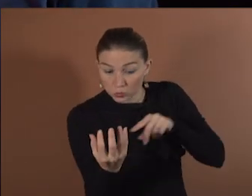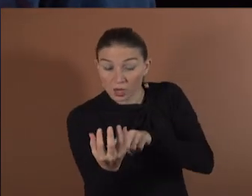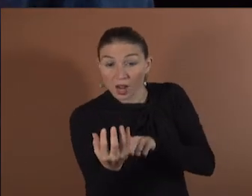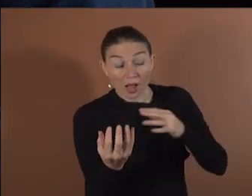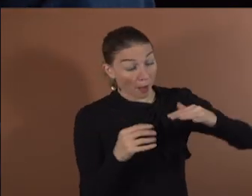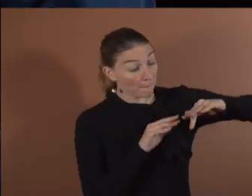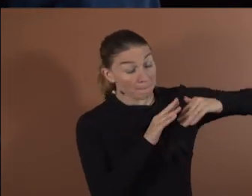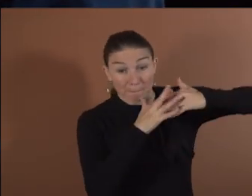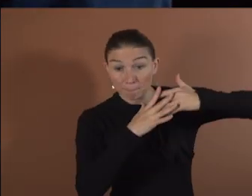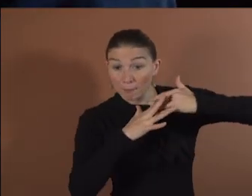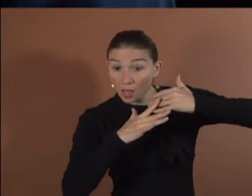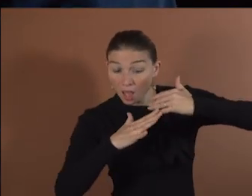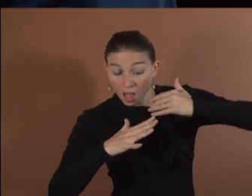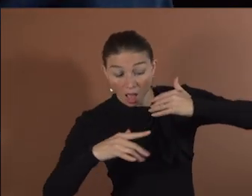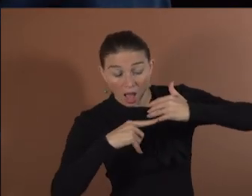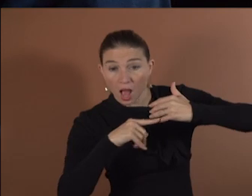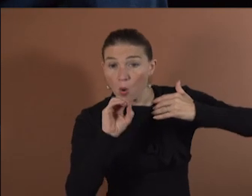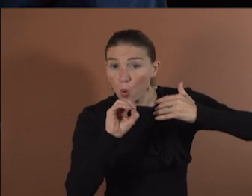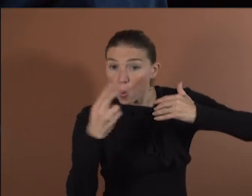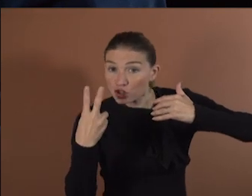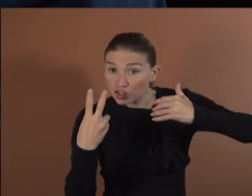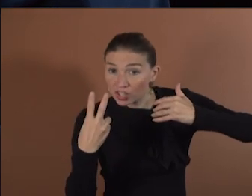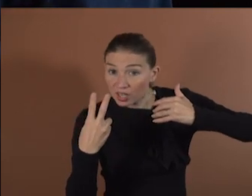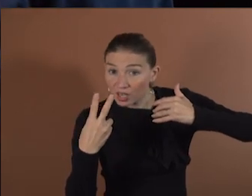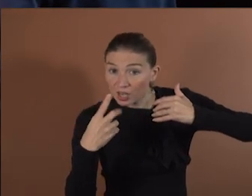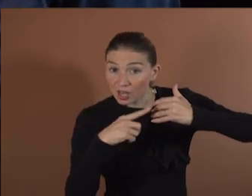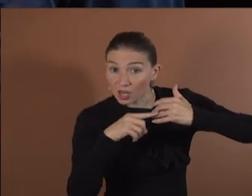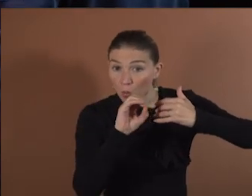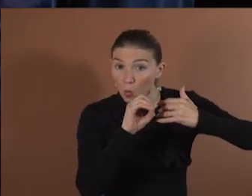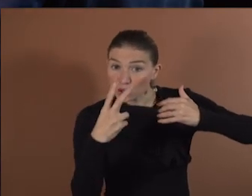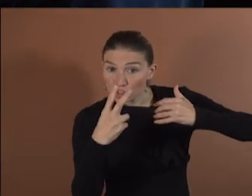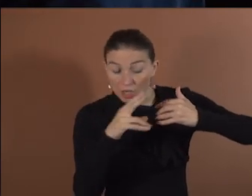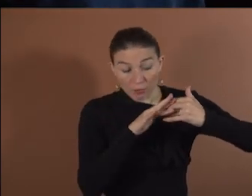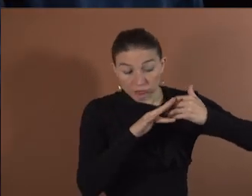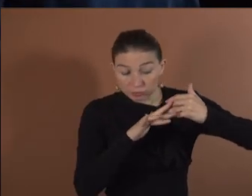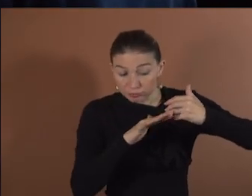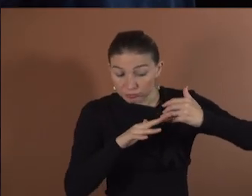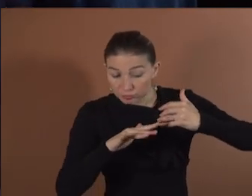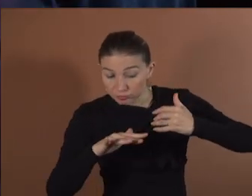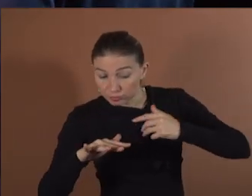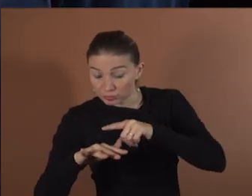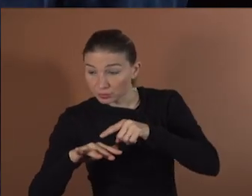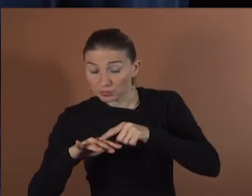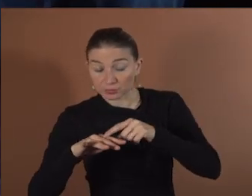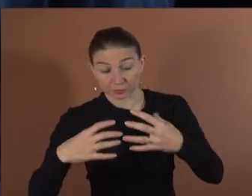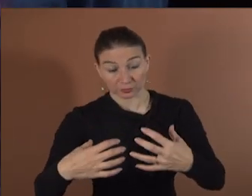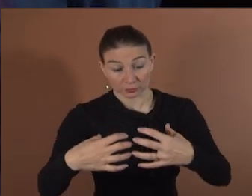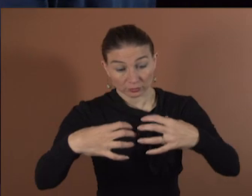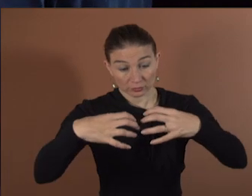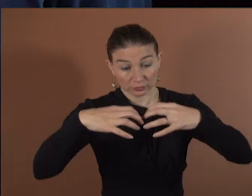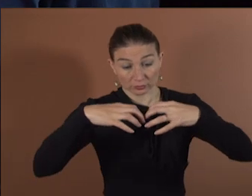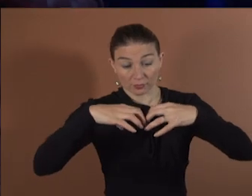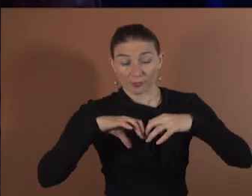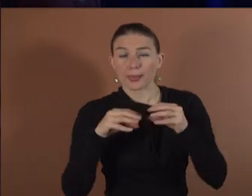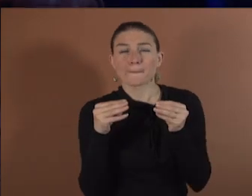and the oxygen changes the magnetic fields in these regions. and that is what is picked up by MRI